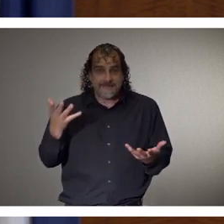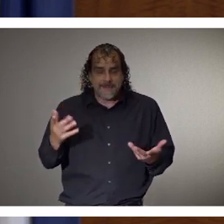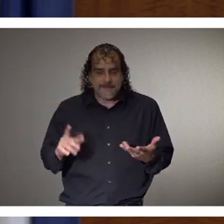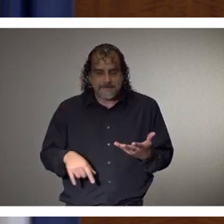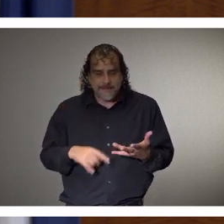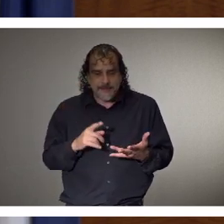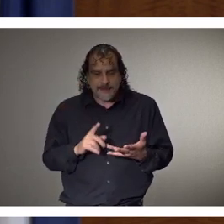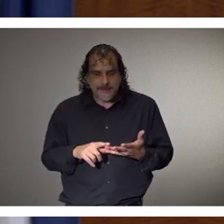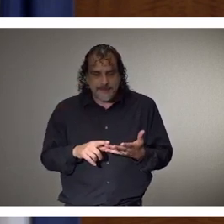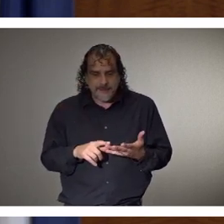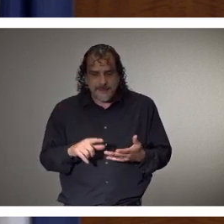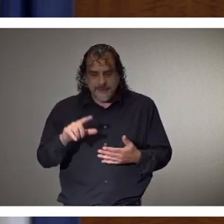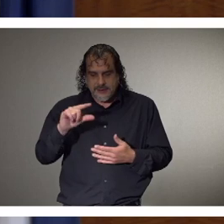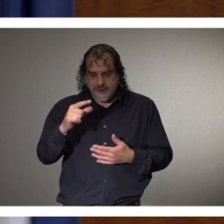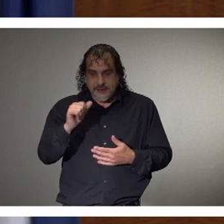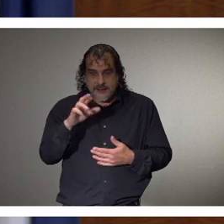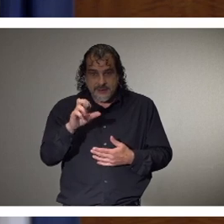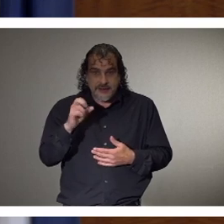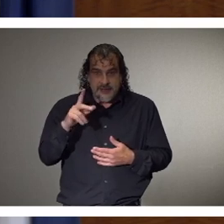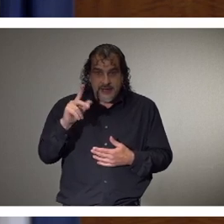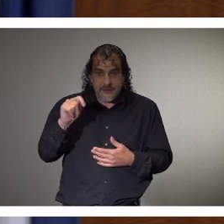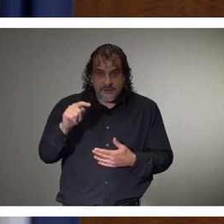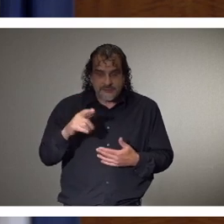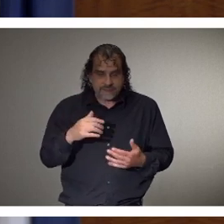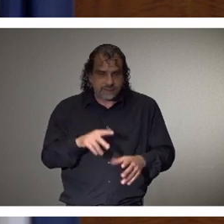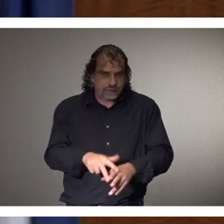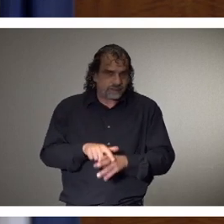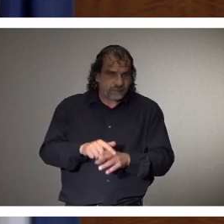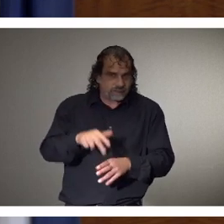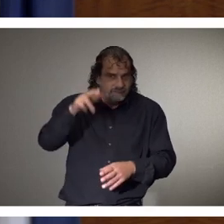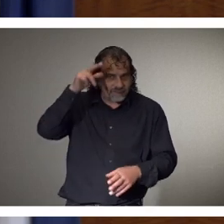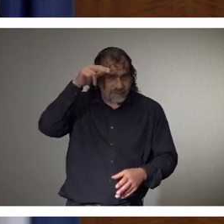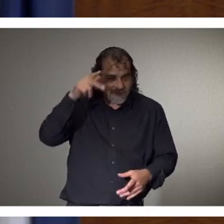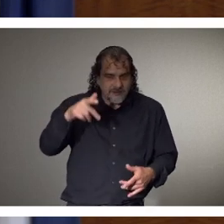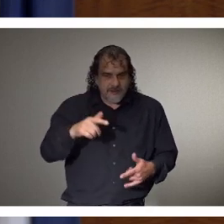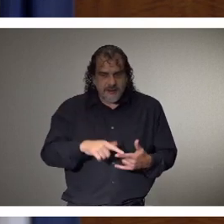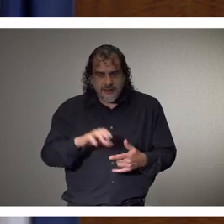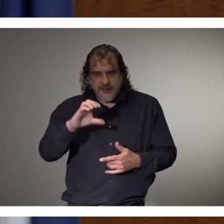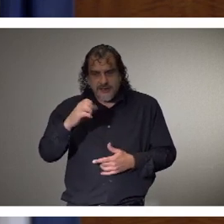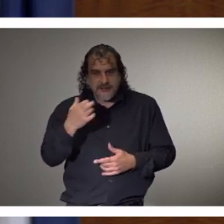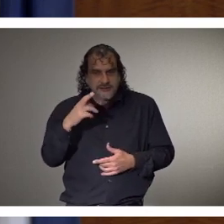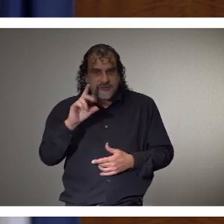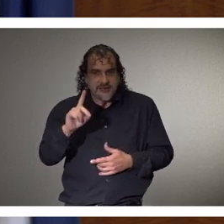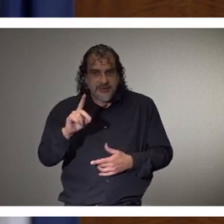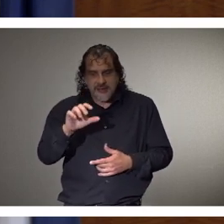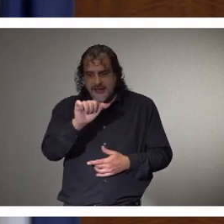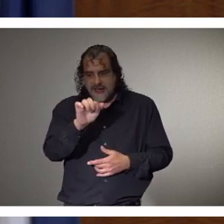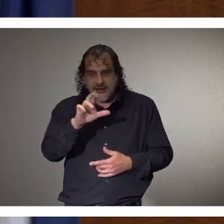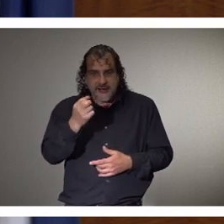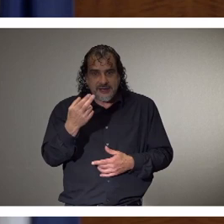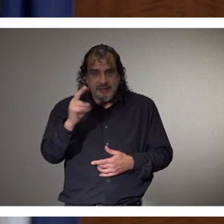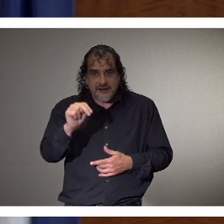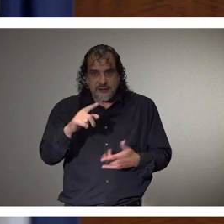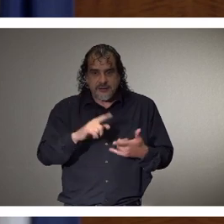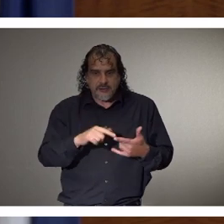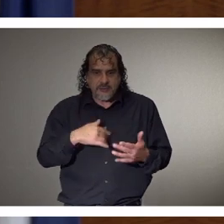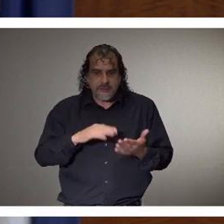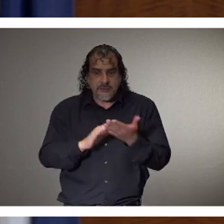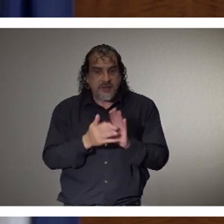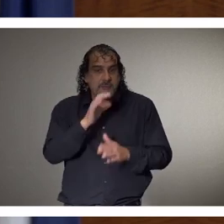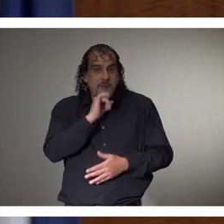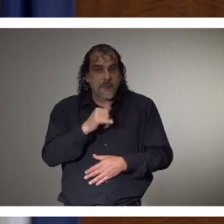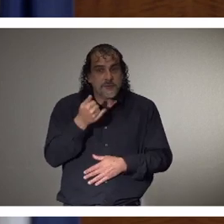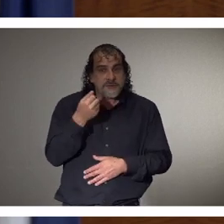Garrett Blaine Smith loves to ride his horse. Happy birthday, Chad Bryden and Aaron Sanders who turned 16 today.